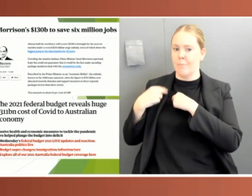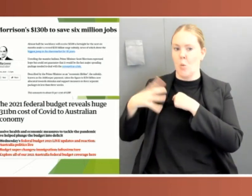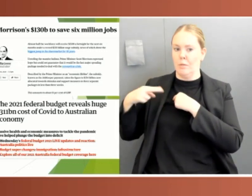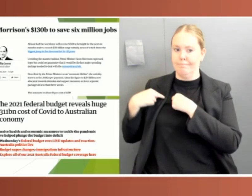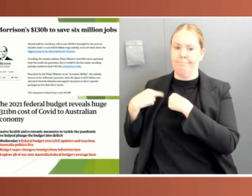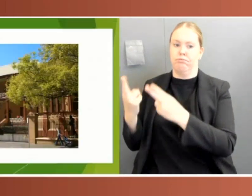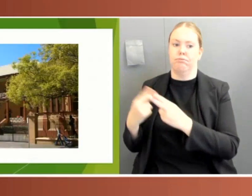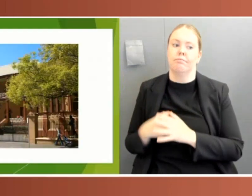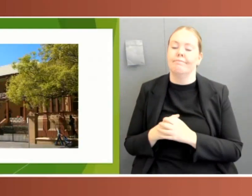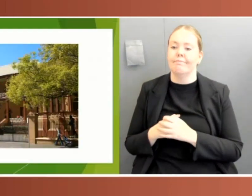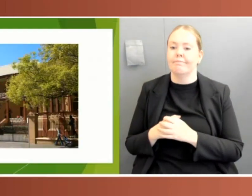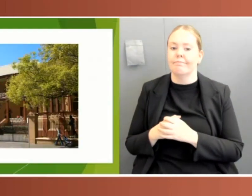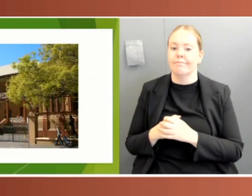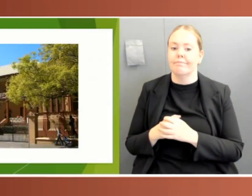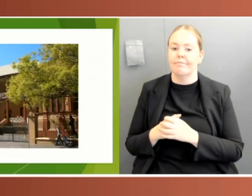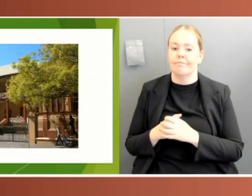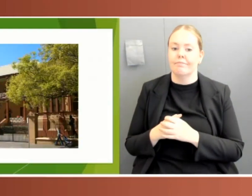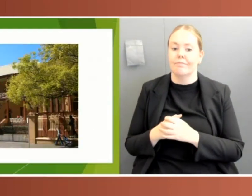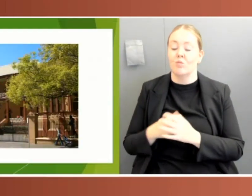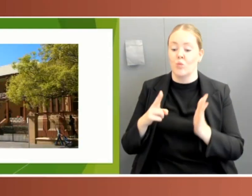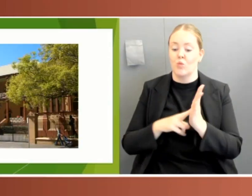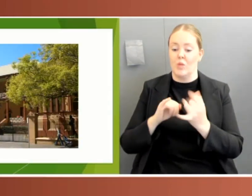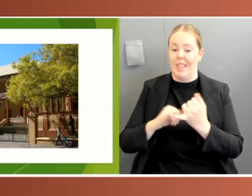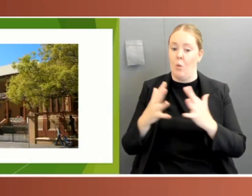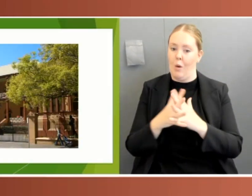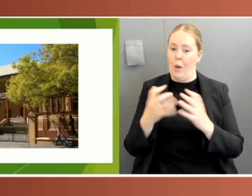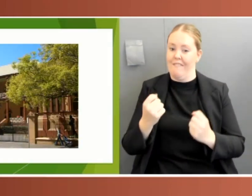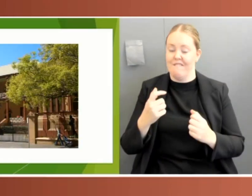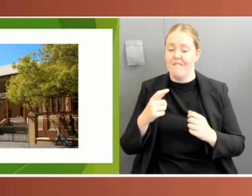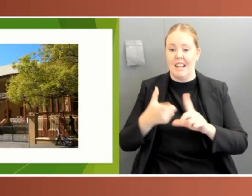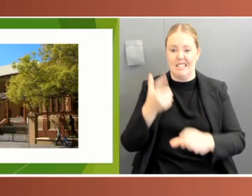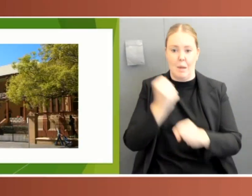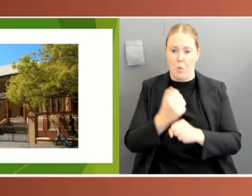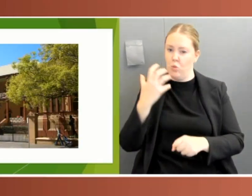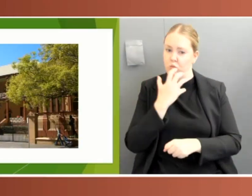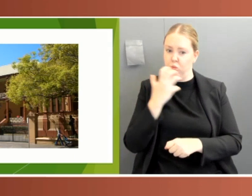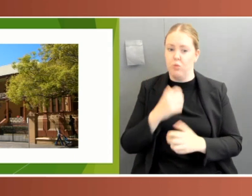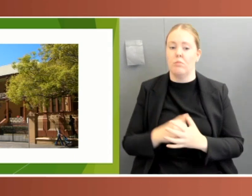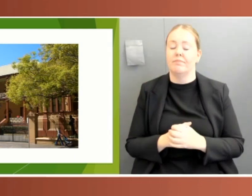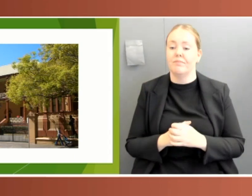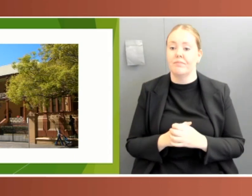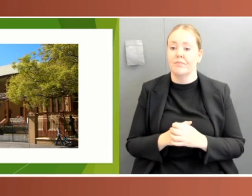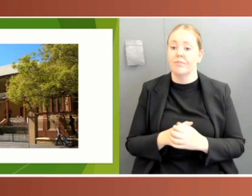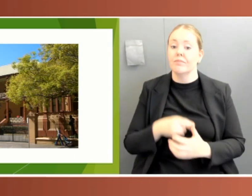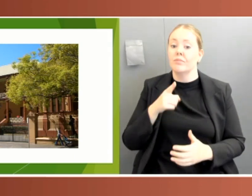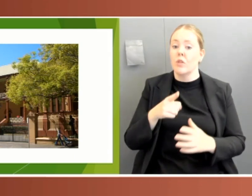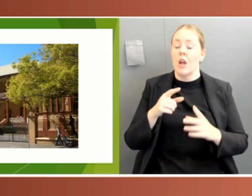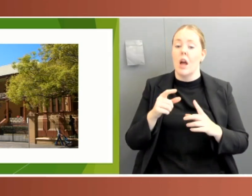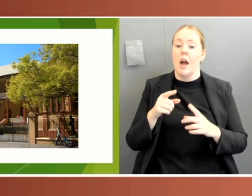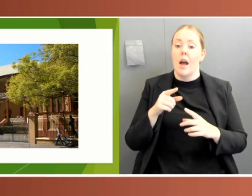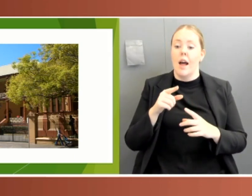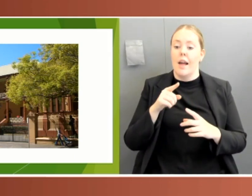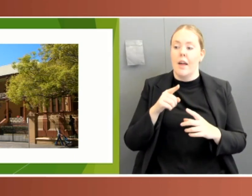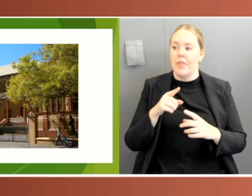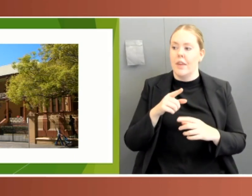alarming example. Following a rise in case numbers, the New South Wales Premier announced a two-week lockdown of Greater Sydney on the 26th of June 2021.